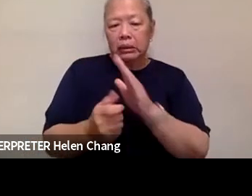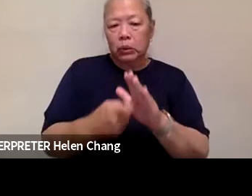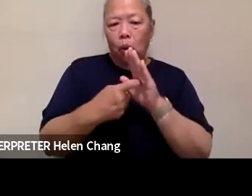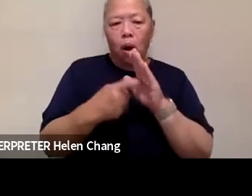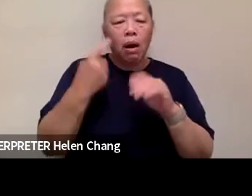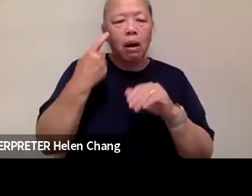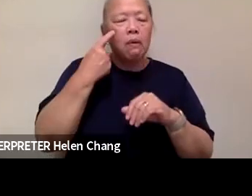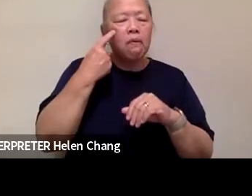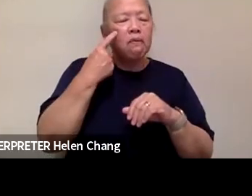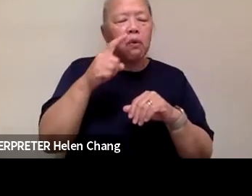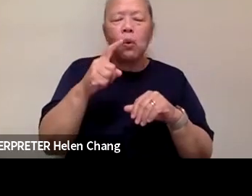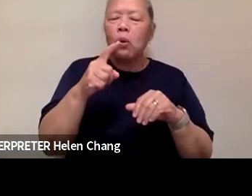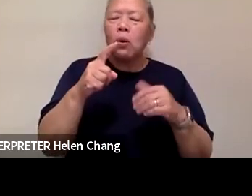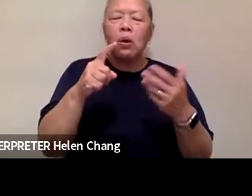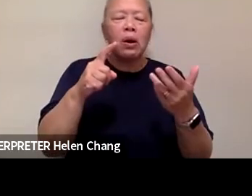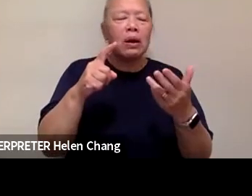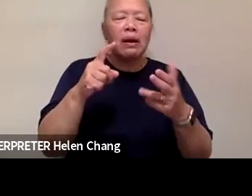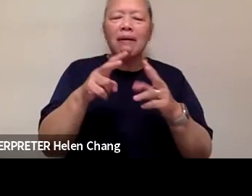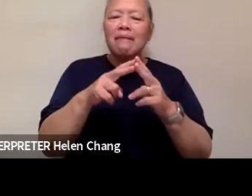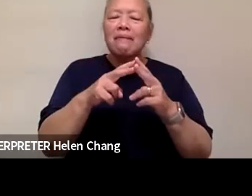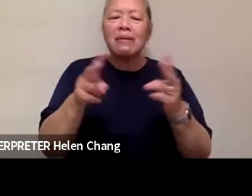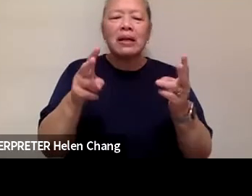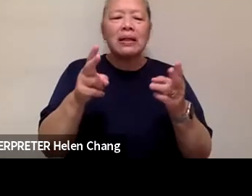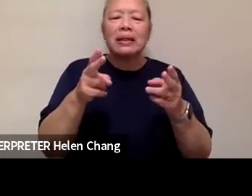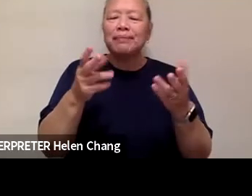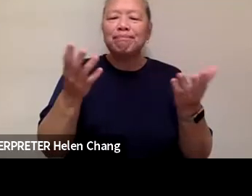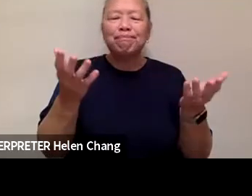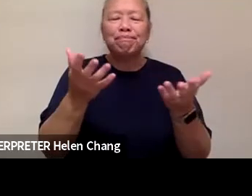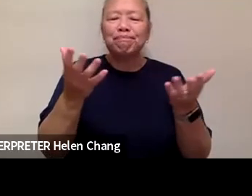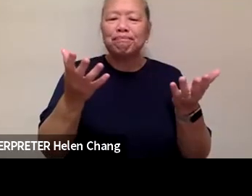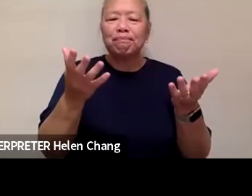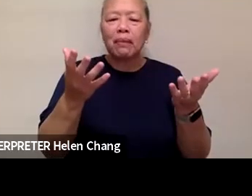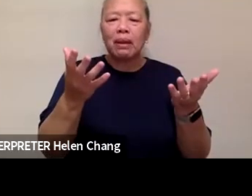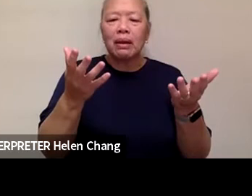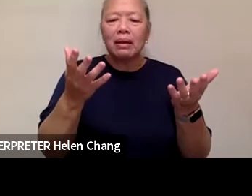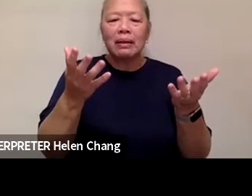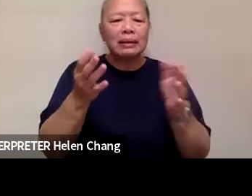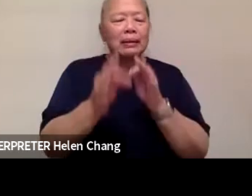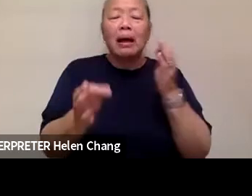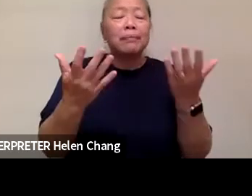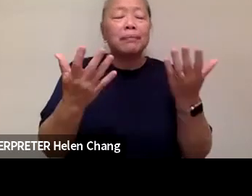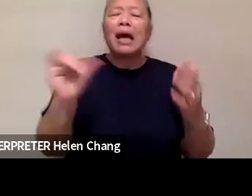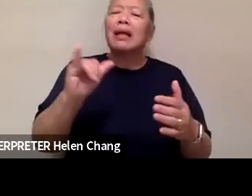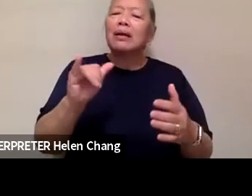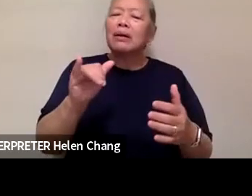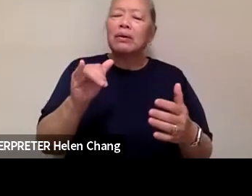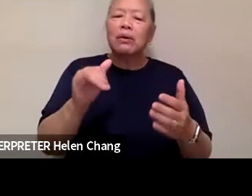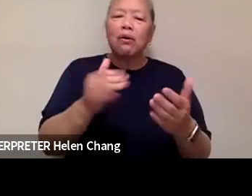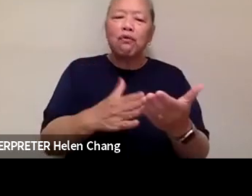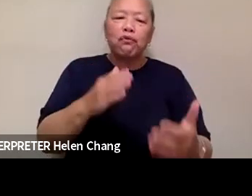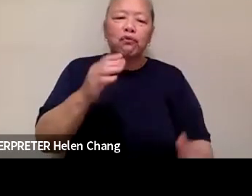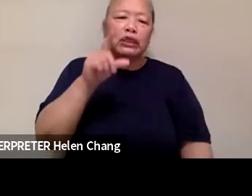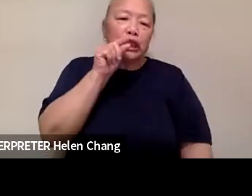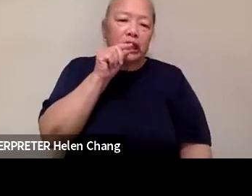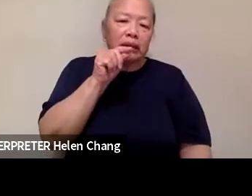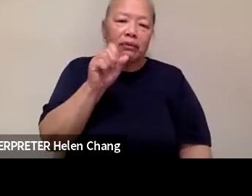like very, like our, the fried chicken that actually came, was the recipe